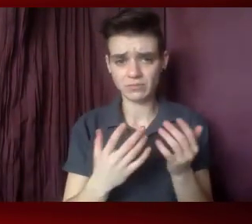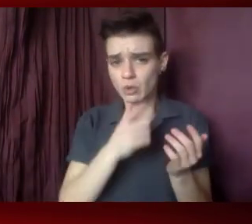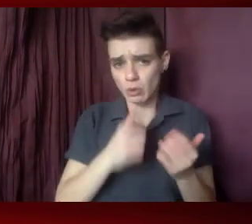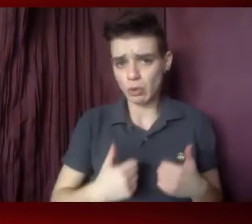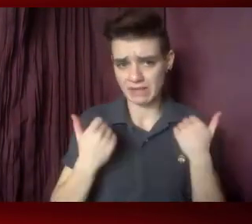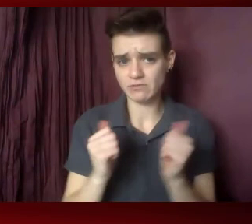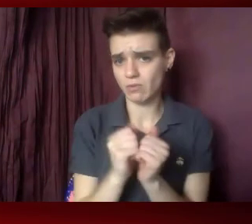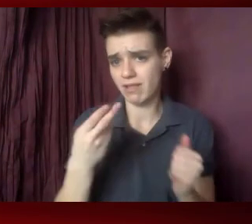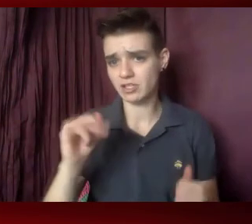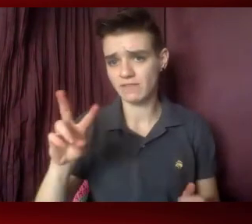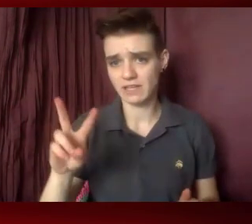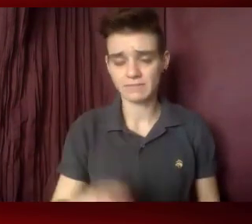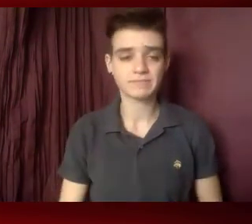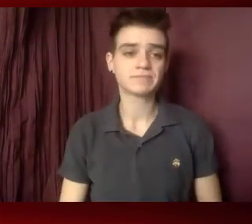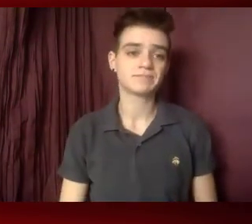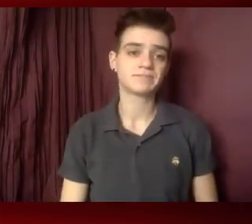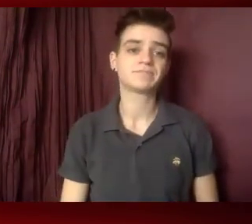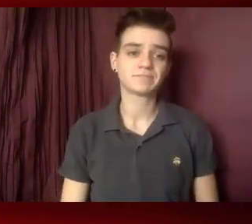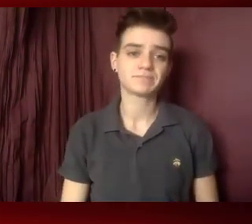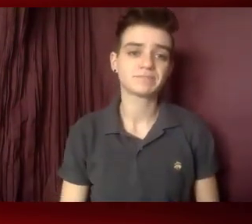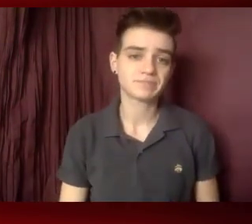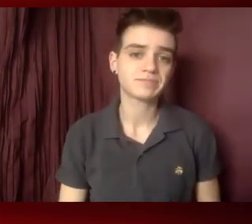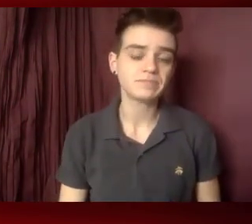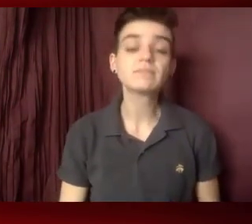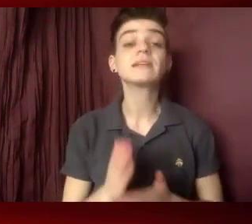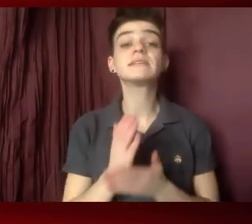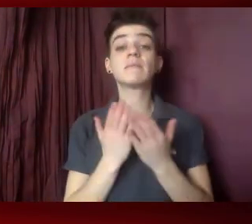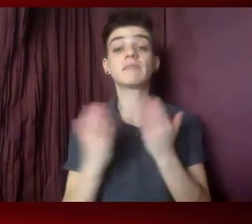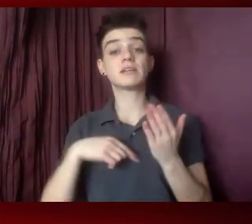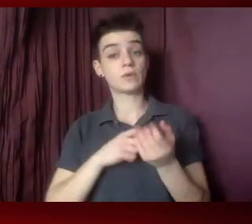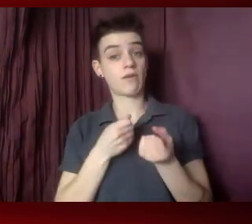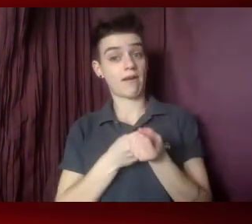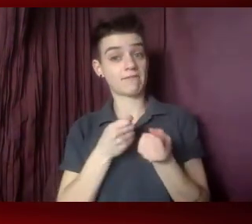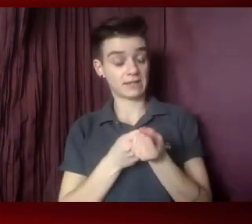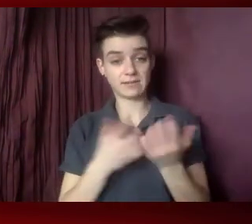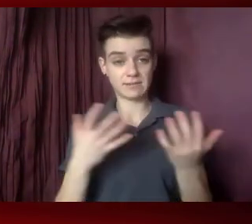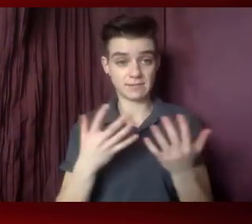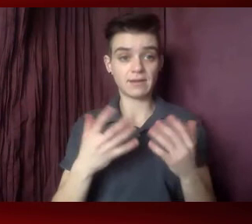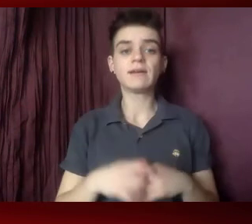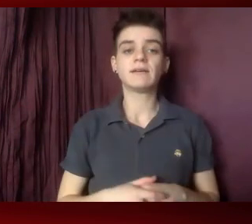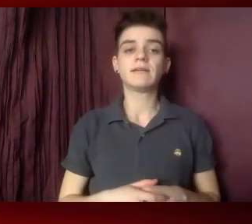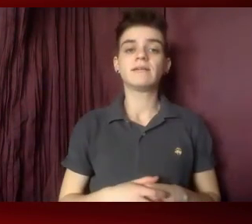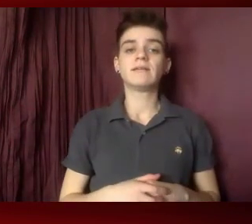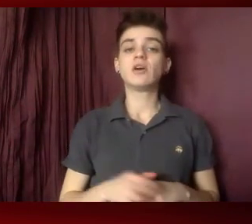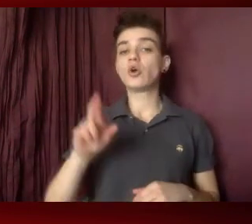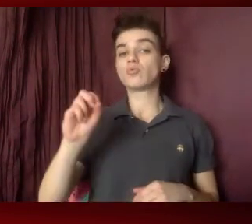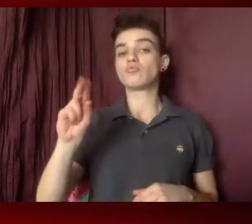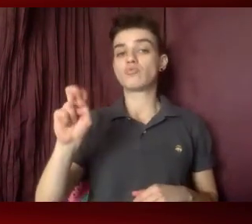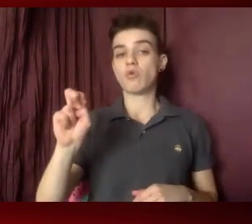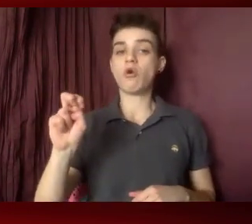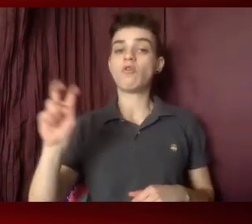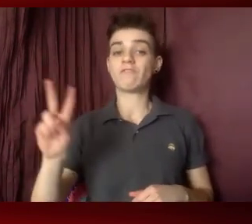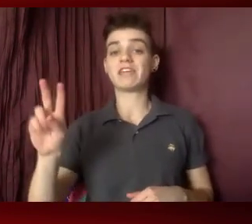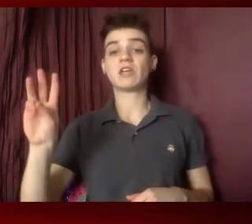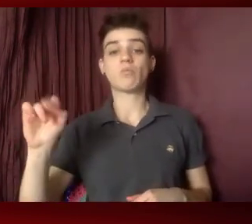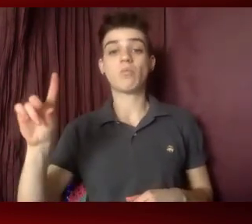HIV. Among the initiatives that we're advocating for are codifying the protections of Roe v. Wade into law. What does that mean?